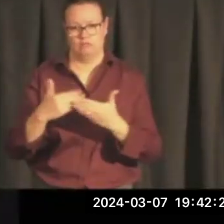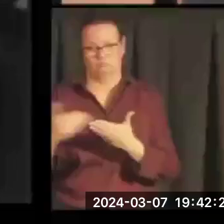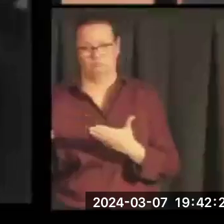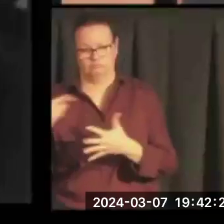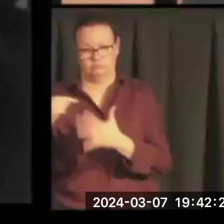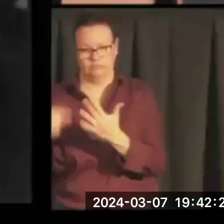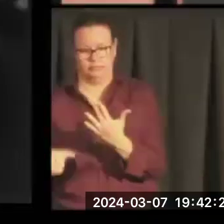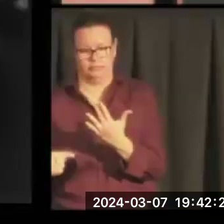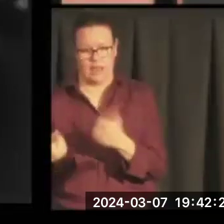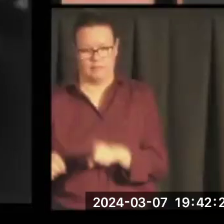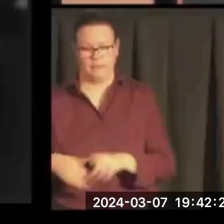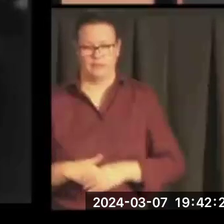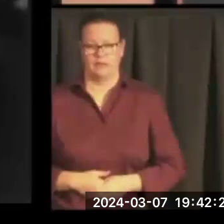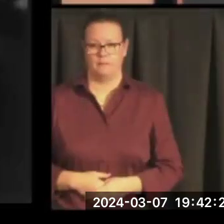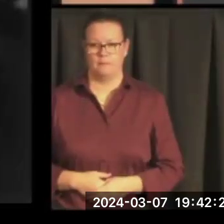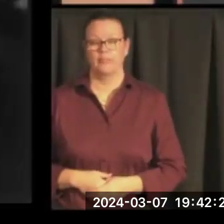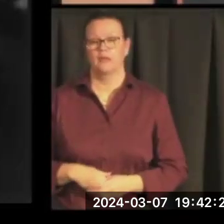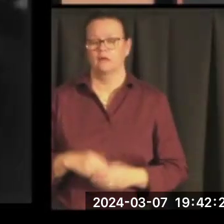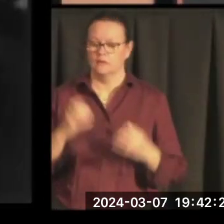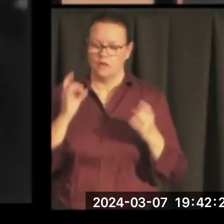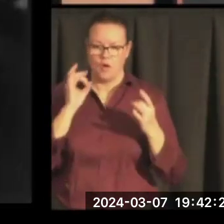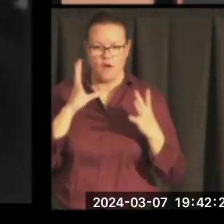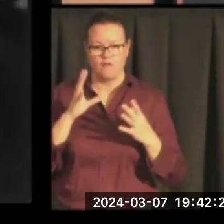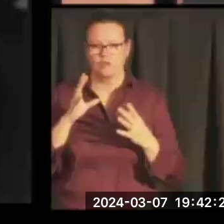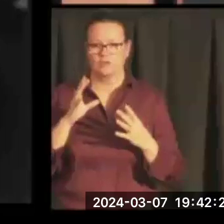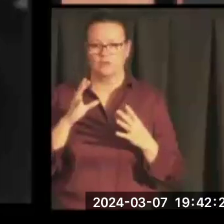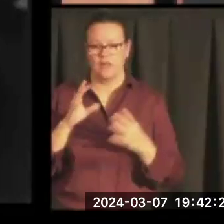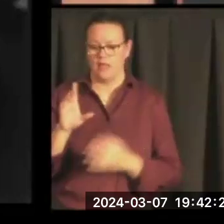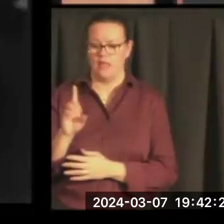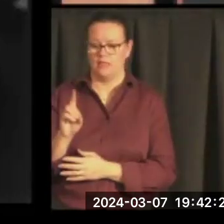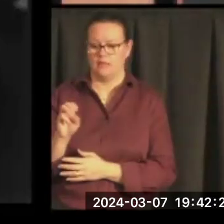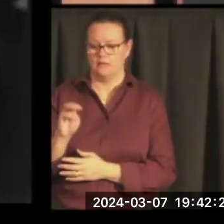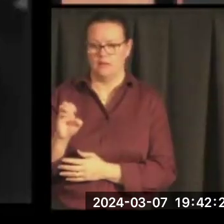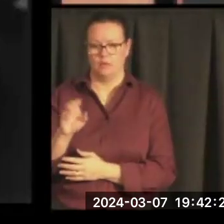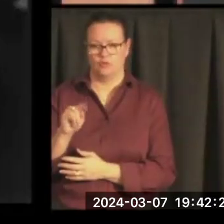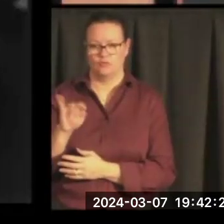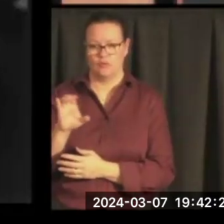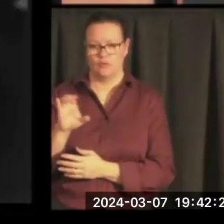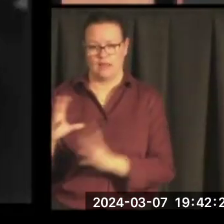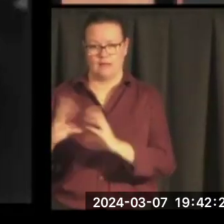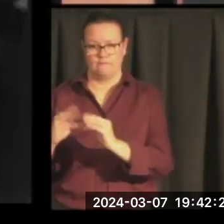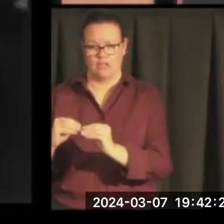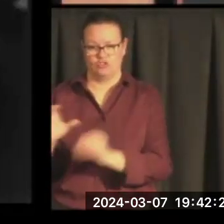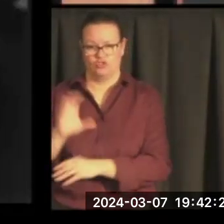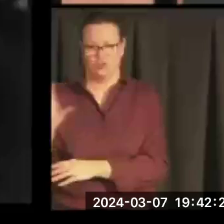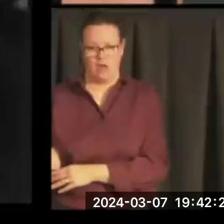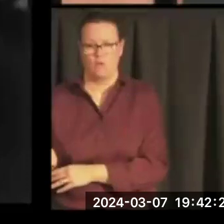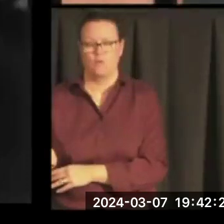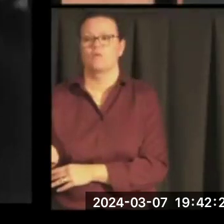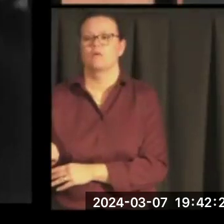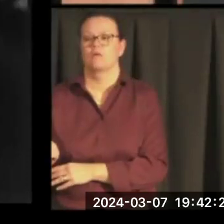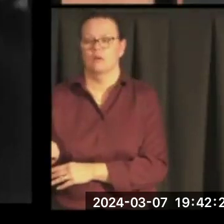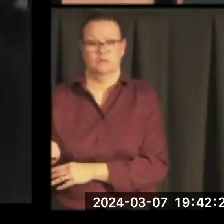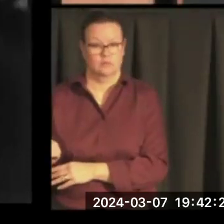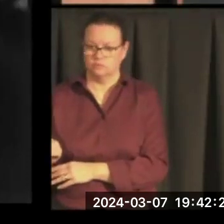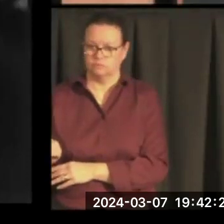There's the shameful 1968 Democratic Convention in Chicago, riots in the streets. It will bring back memories